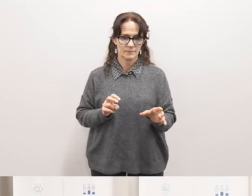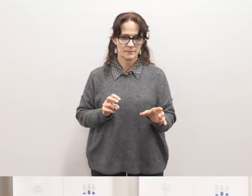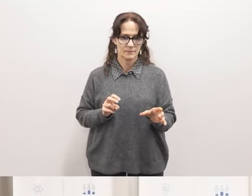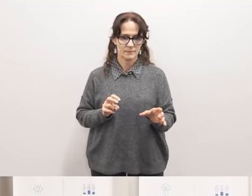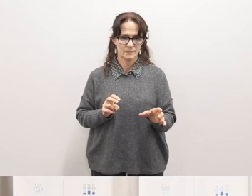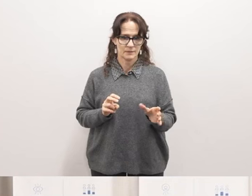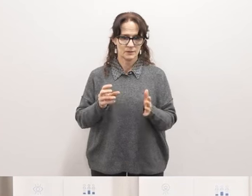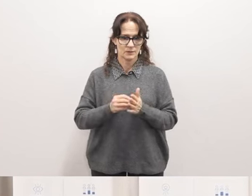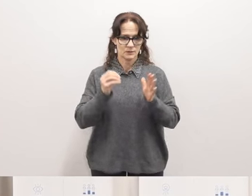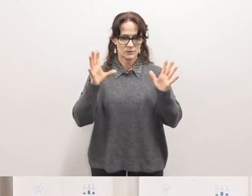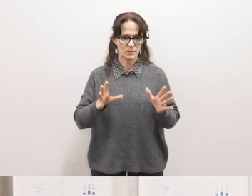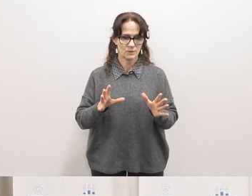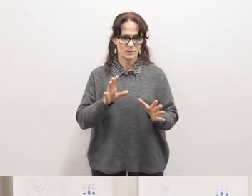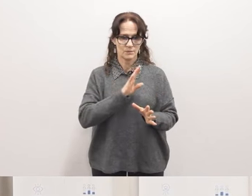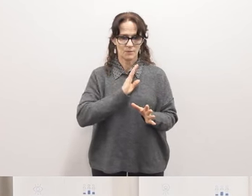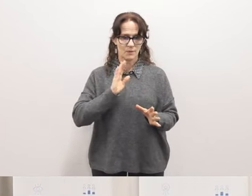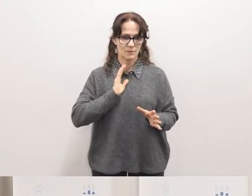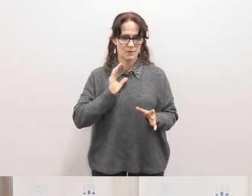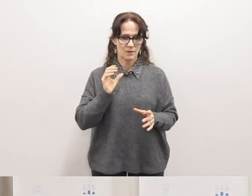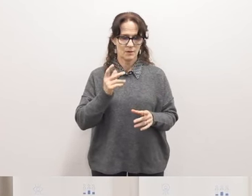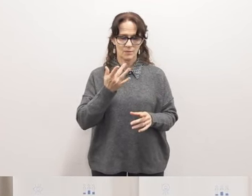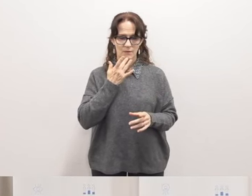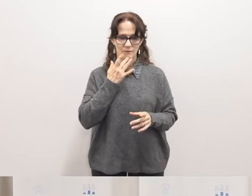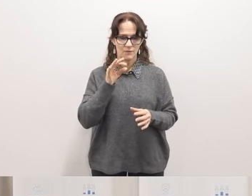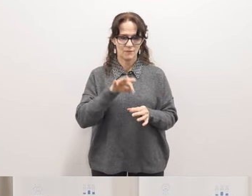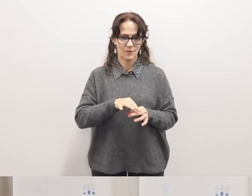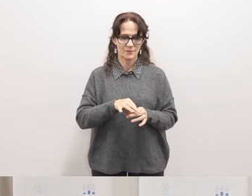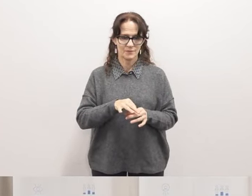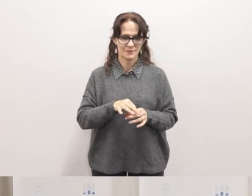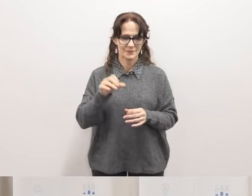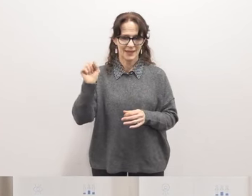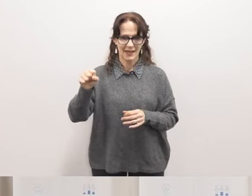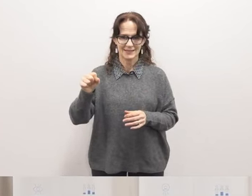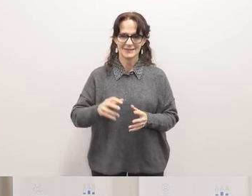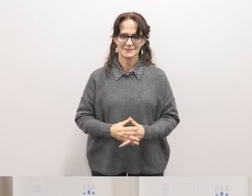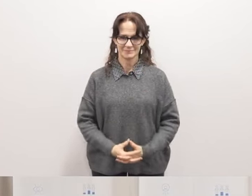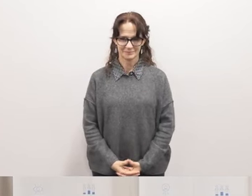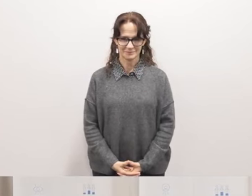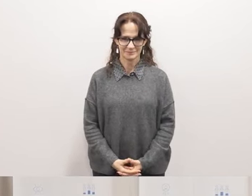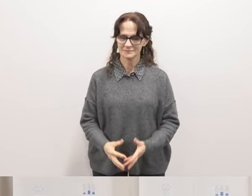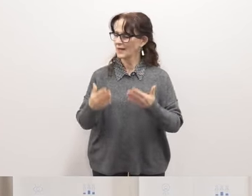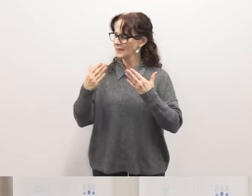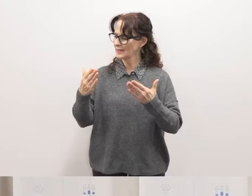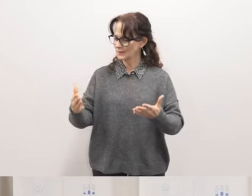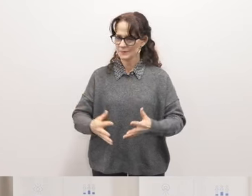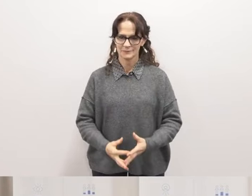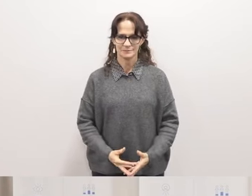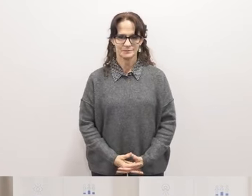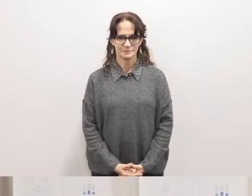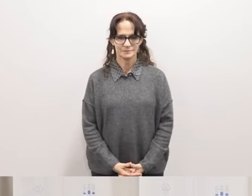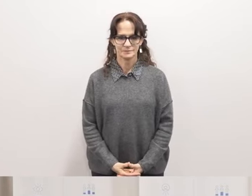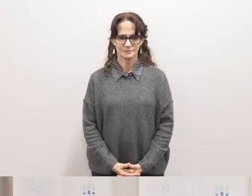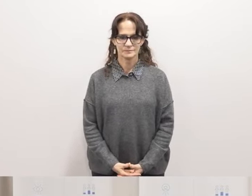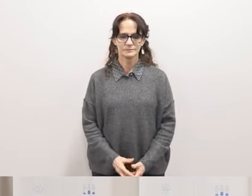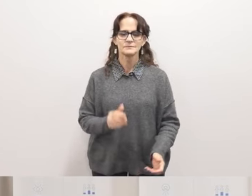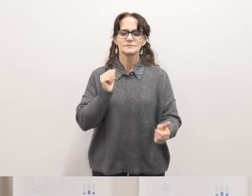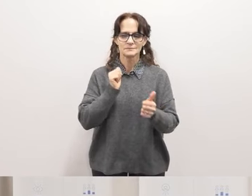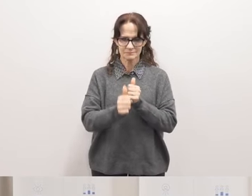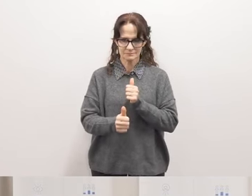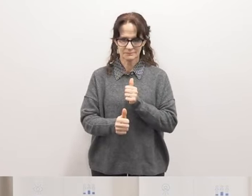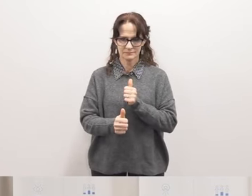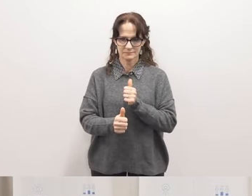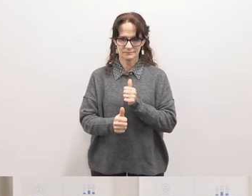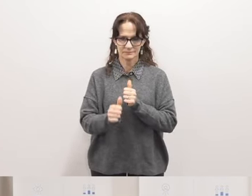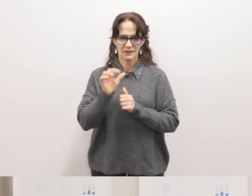how about our student board member with a preferential vote aye thank you um then that passes is